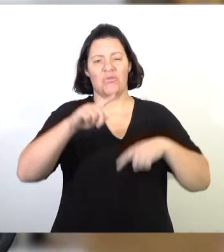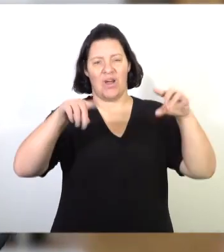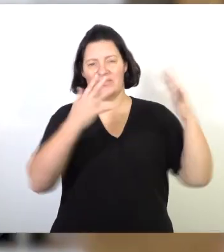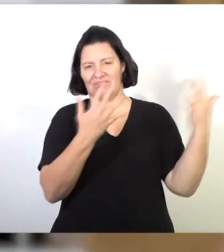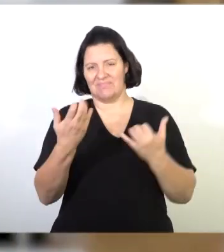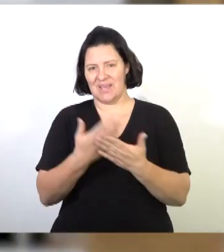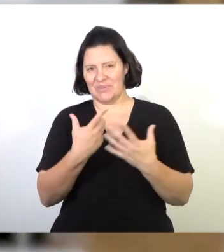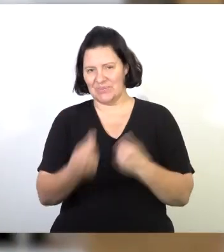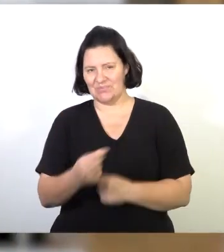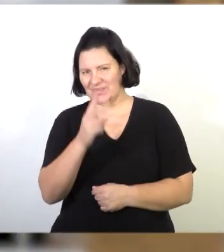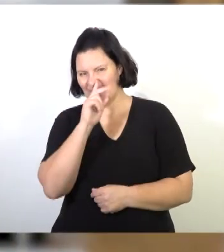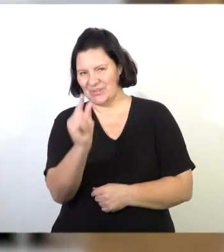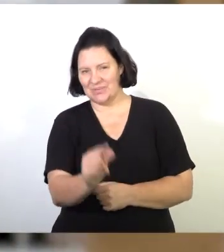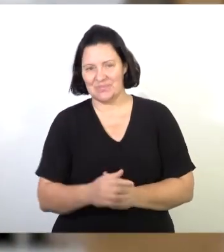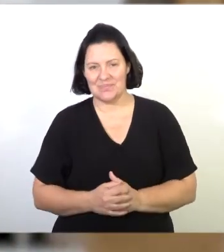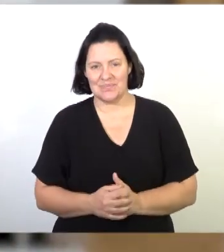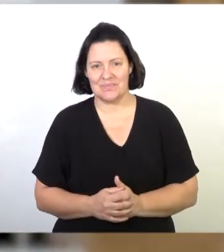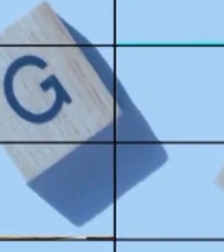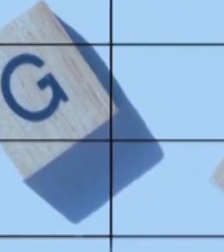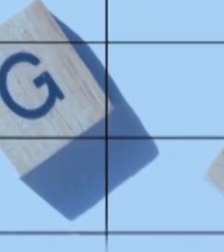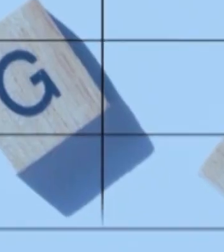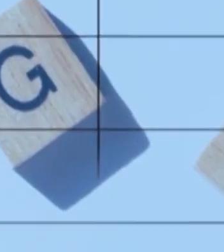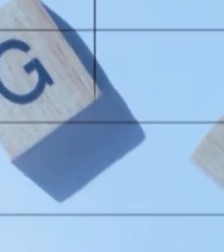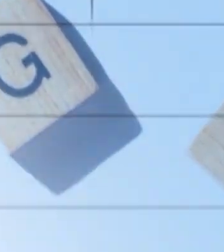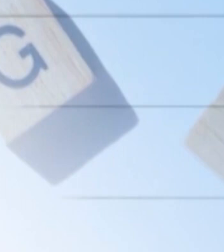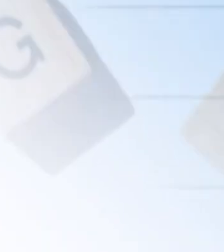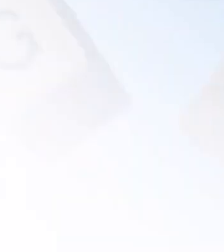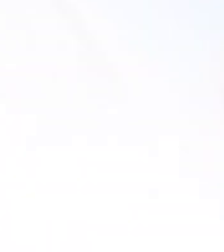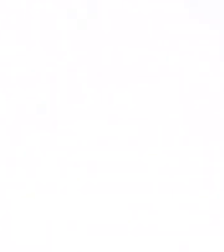with calculations. I will see you after this. this. I